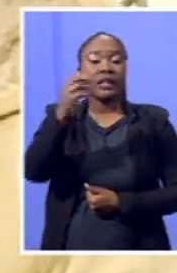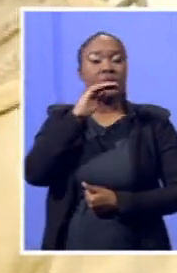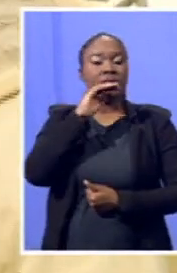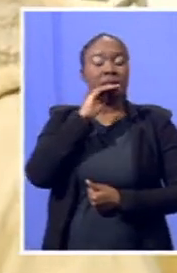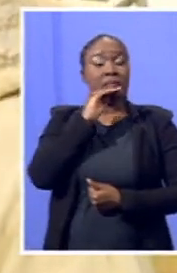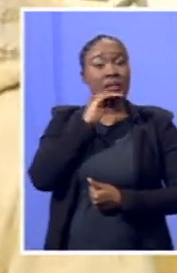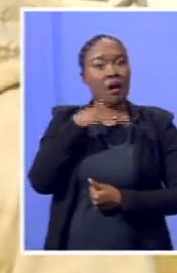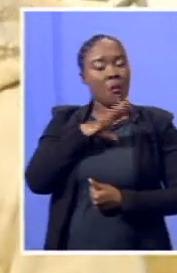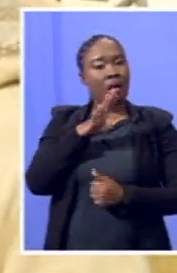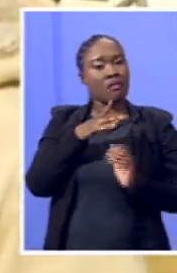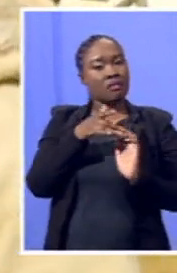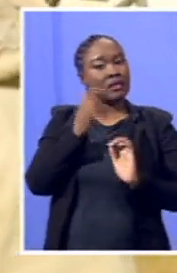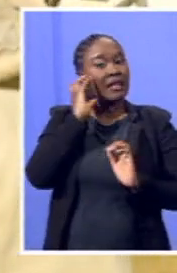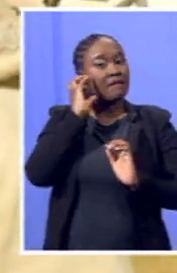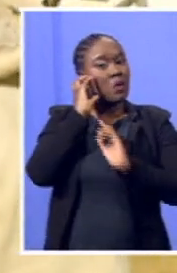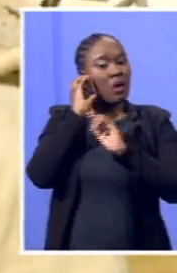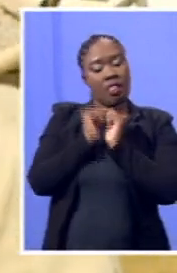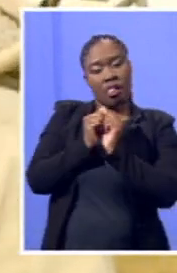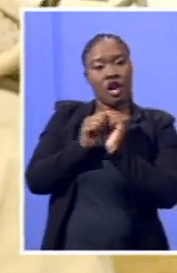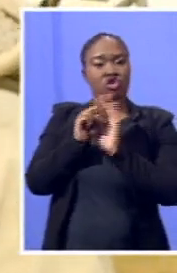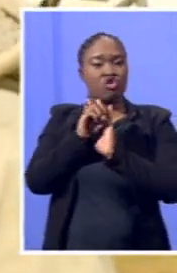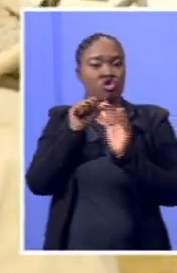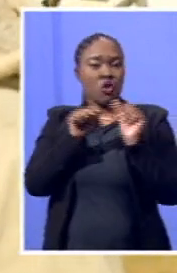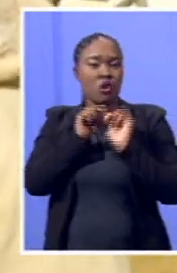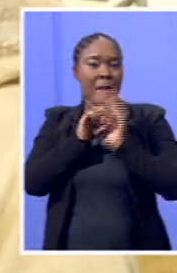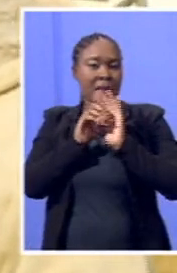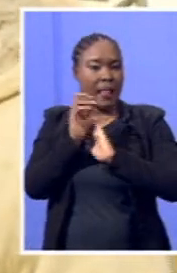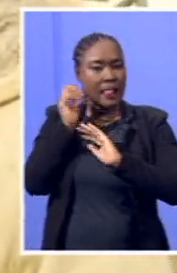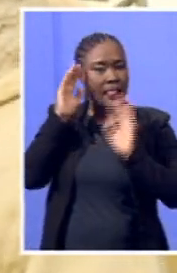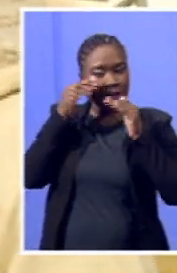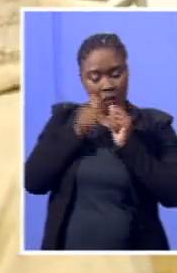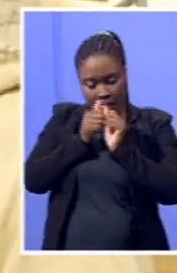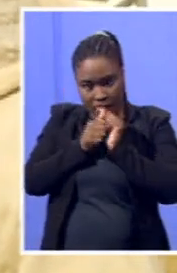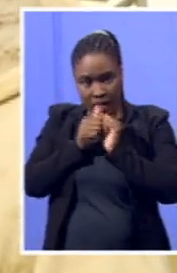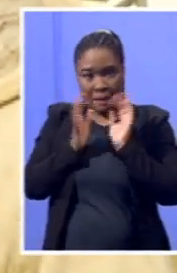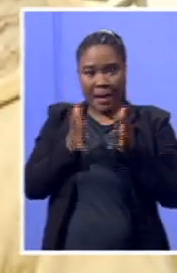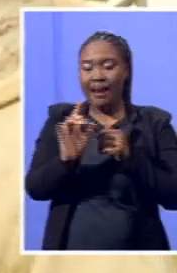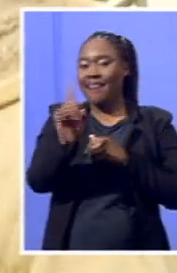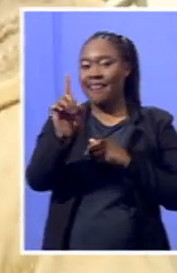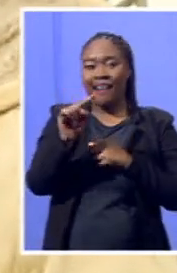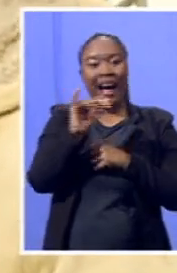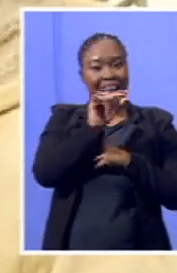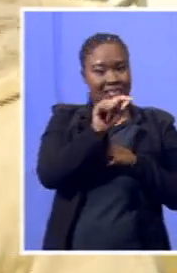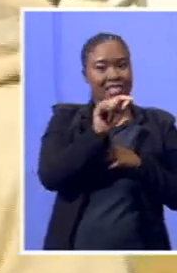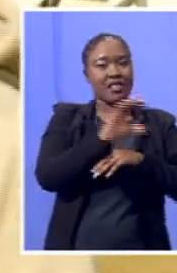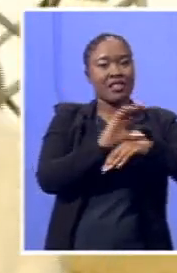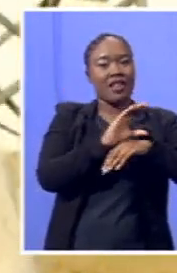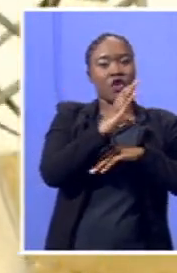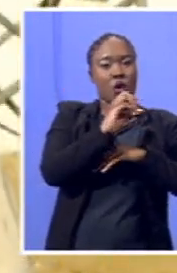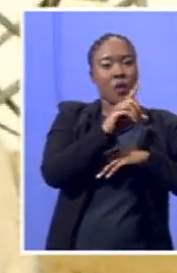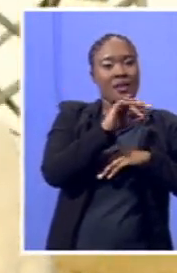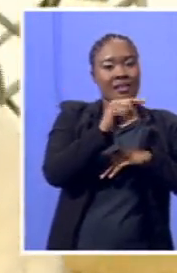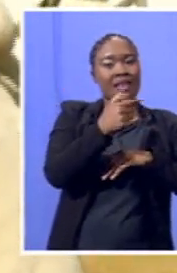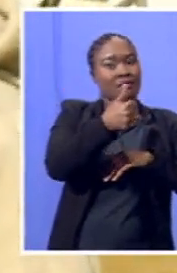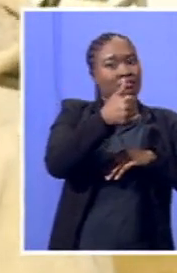that will build them instead of negative ways. Through this coding technology, we are looking forward